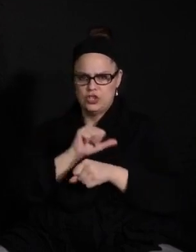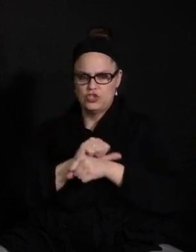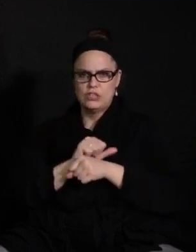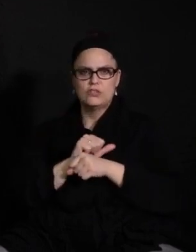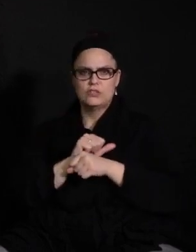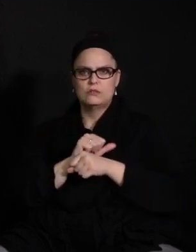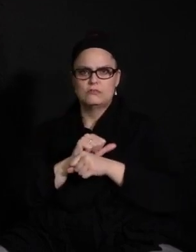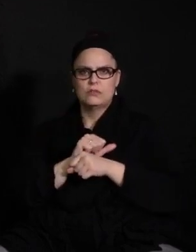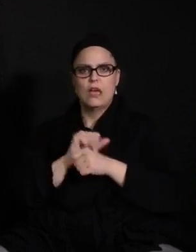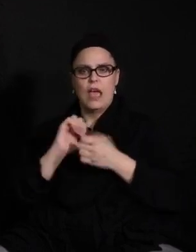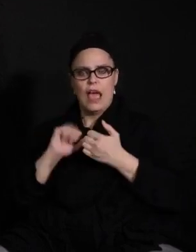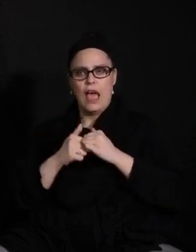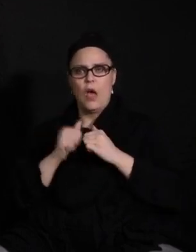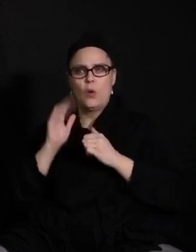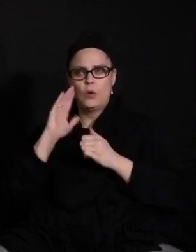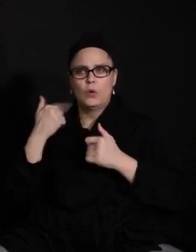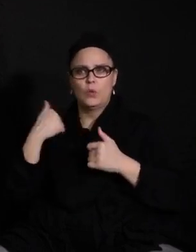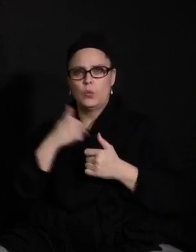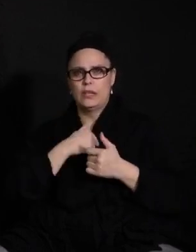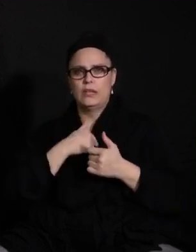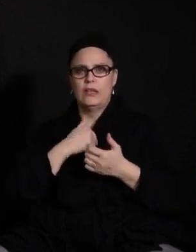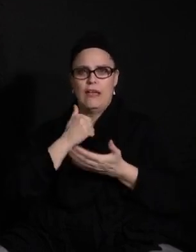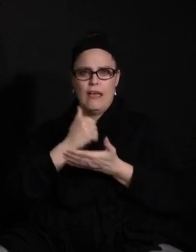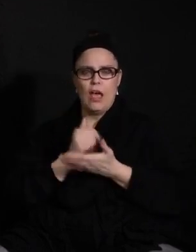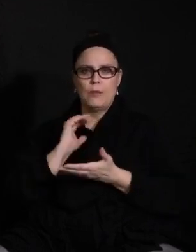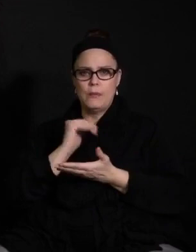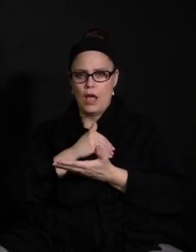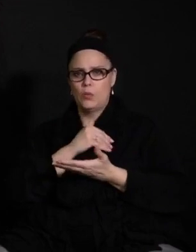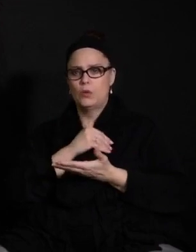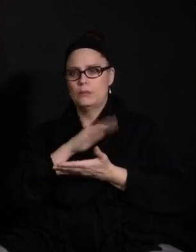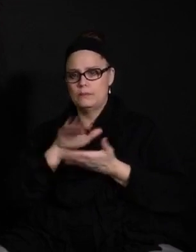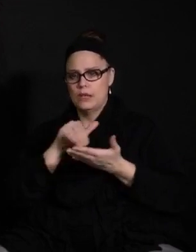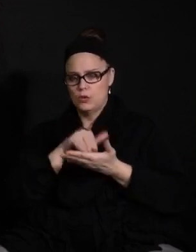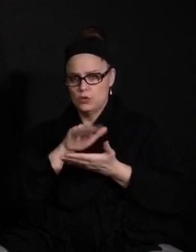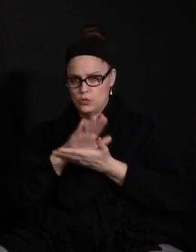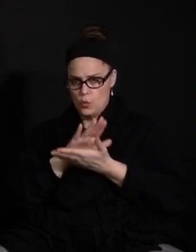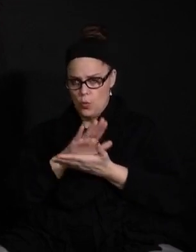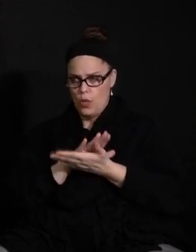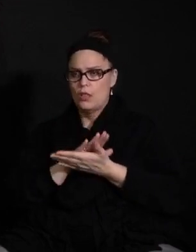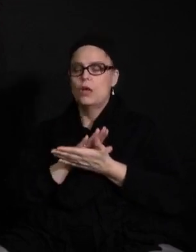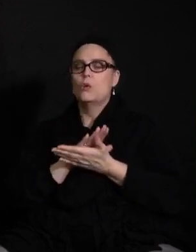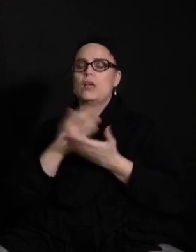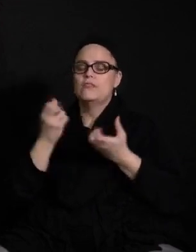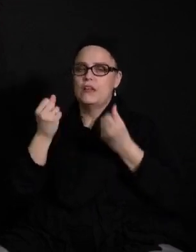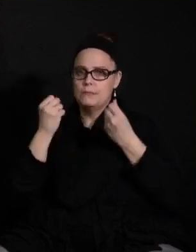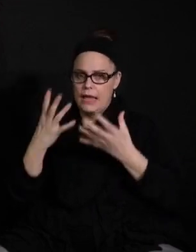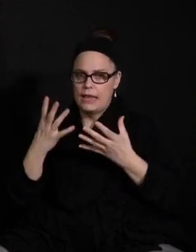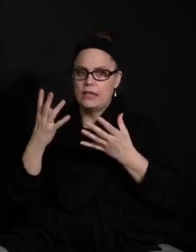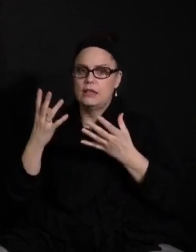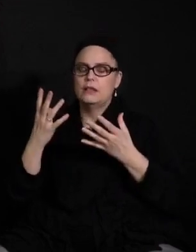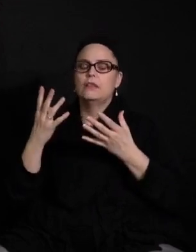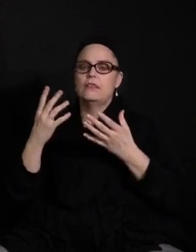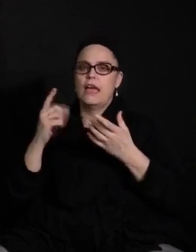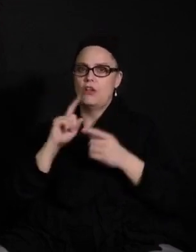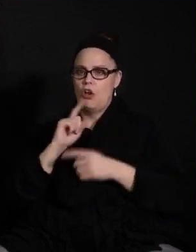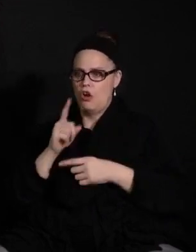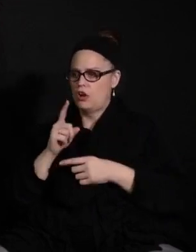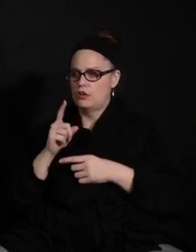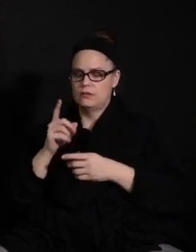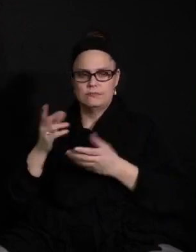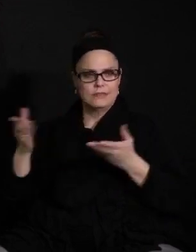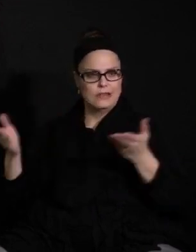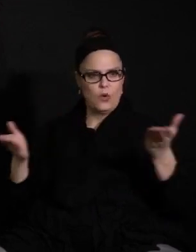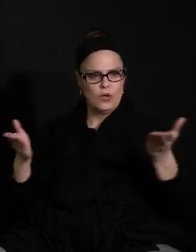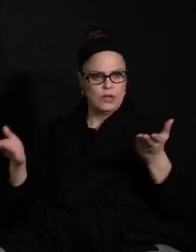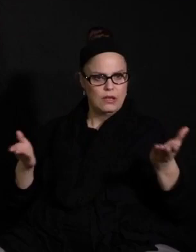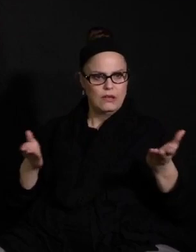How can you help our middle school? We have a large number of special education students choosing to stay virtual, but also a large in the building. We do not have enough staff for